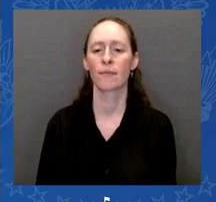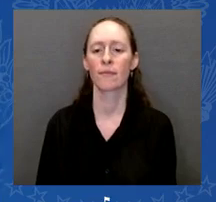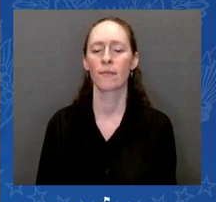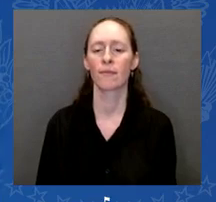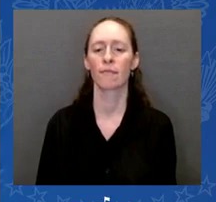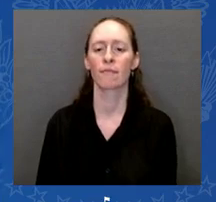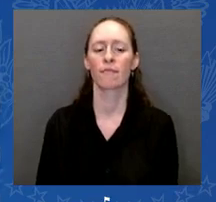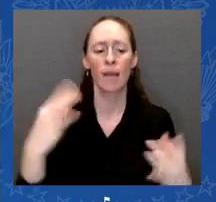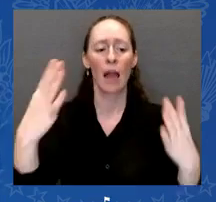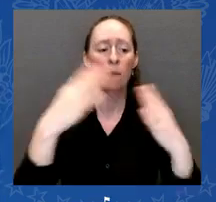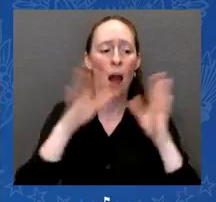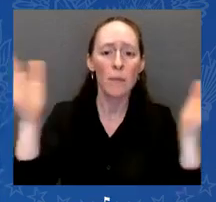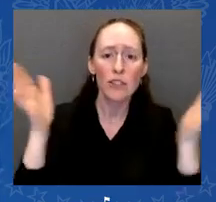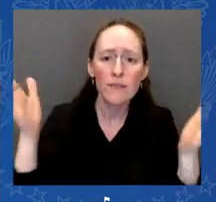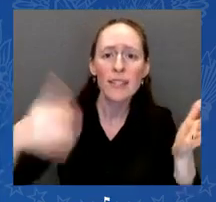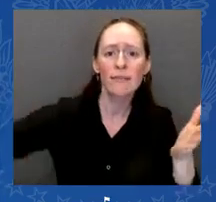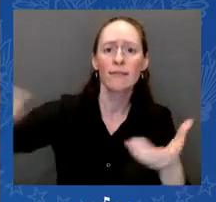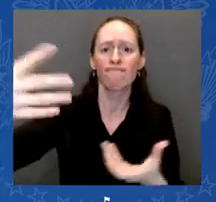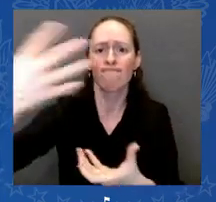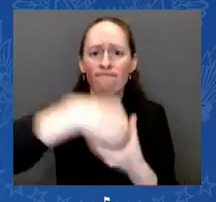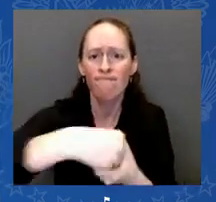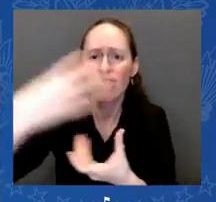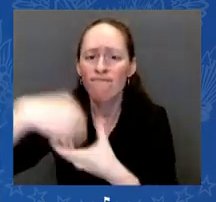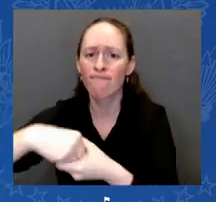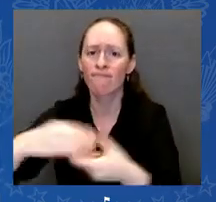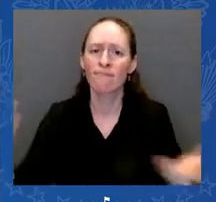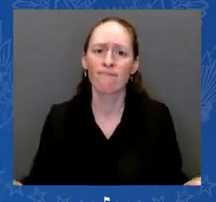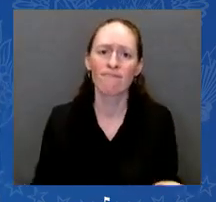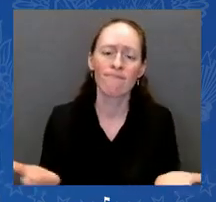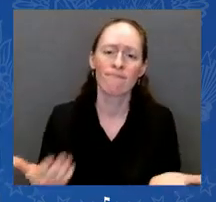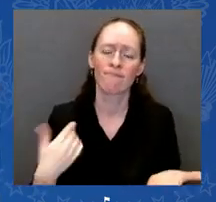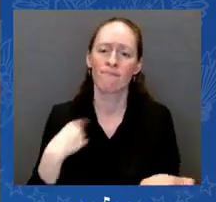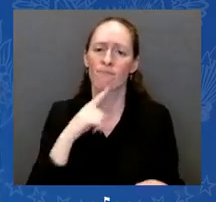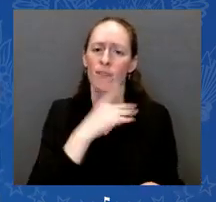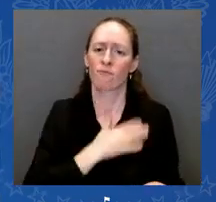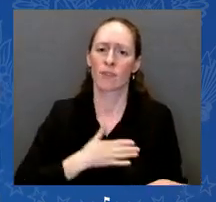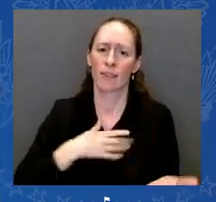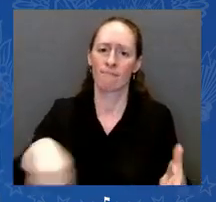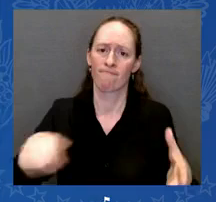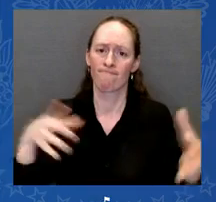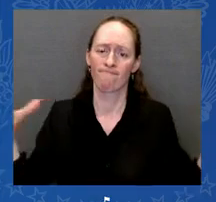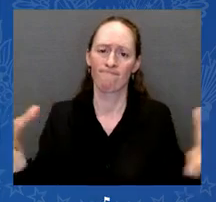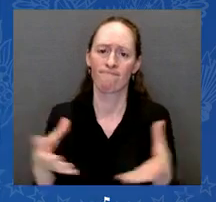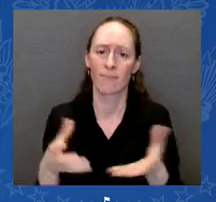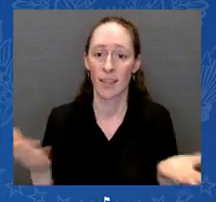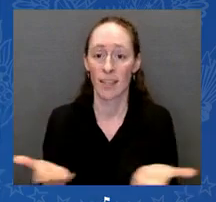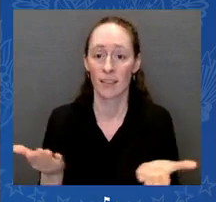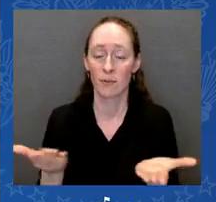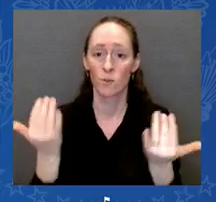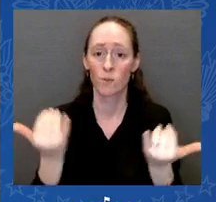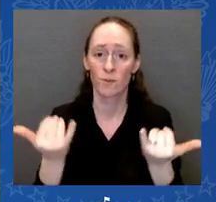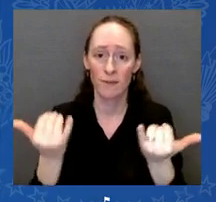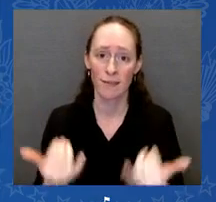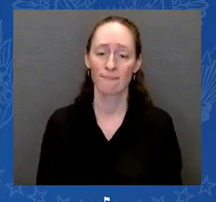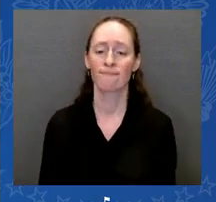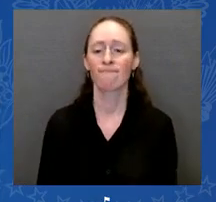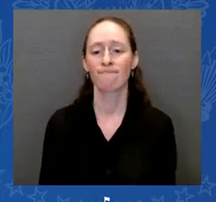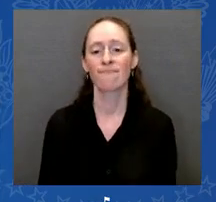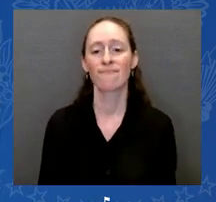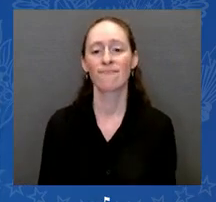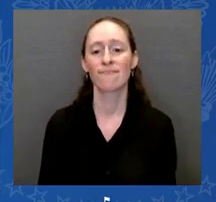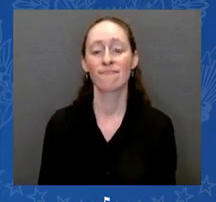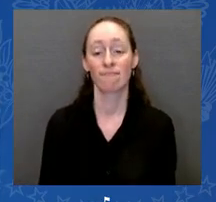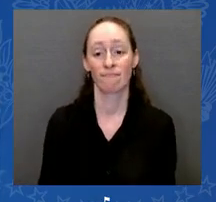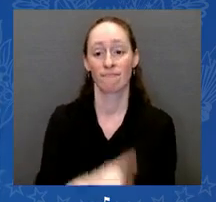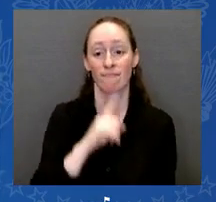than Joe Biden. Joe Biden. He's a public figure beyond all others. But when I think of my